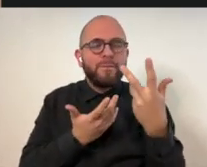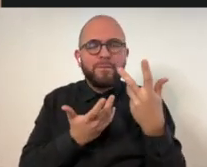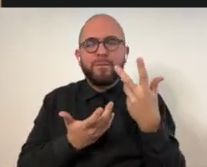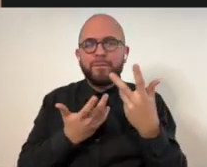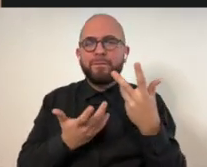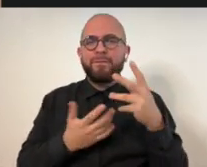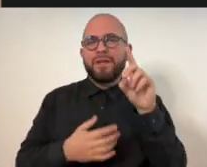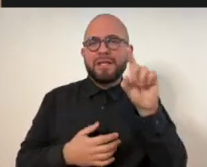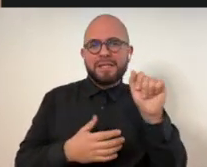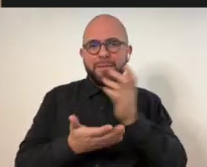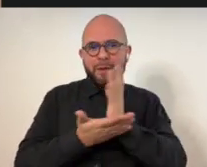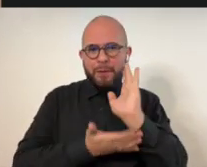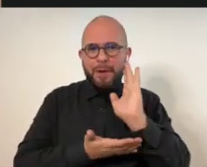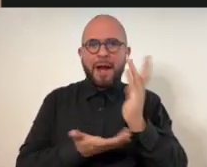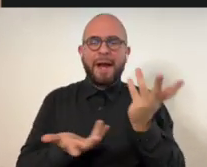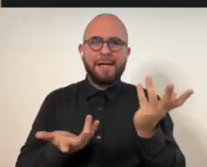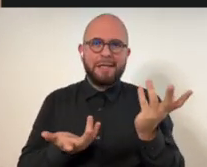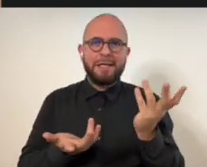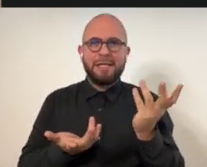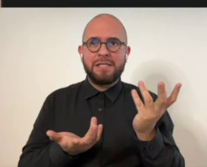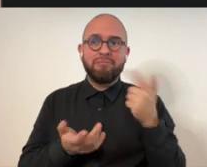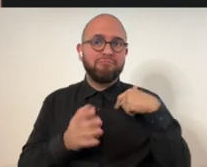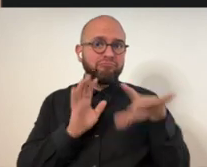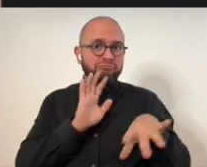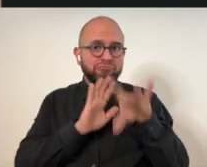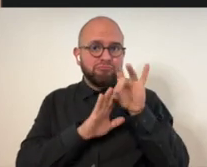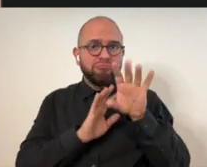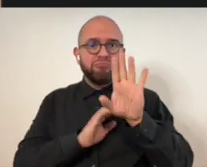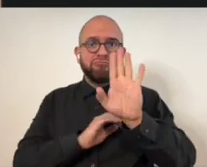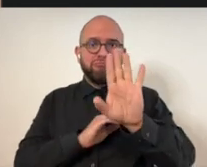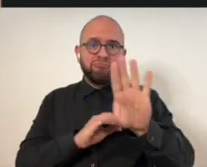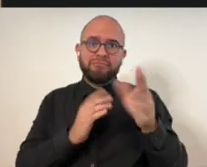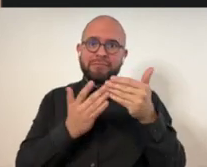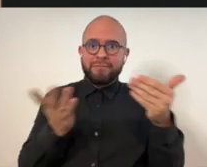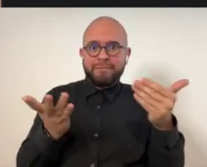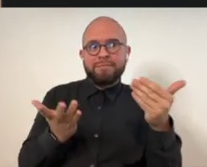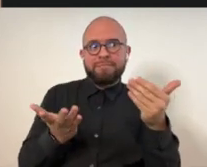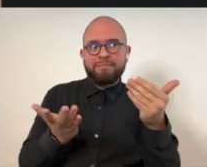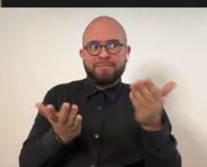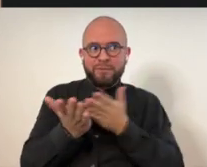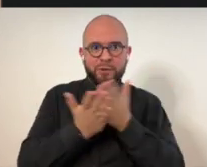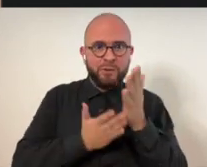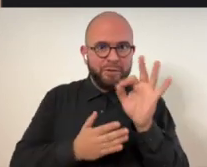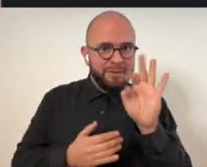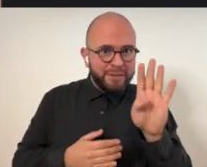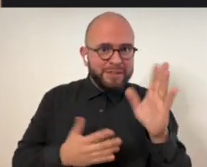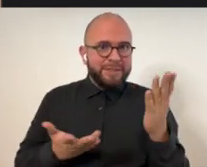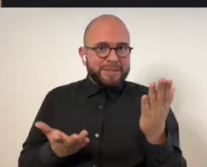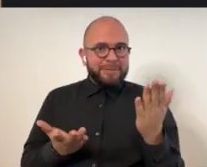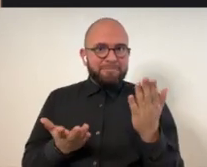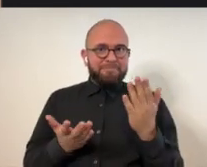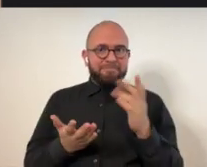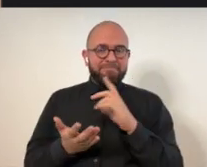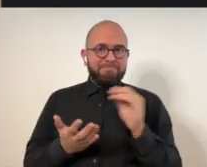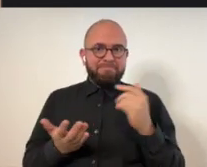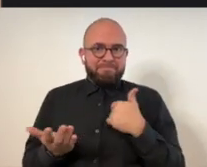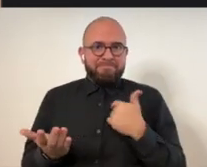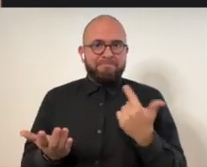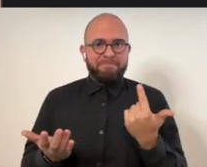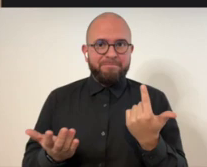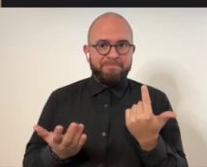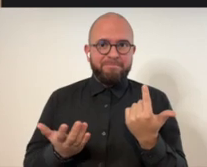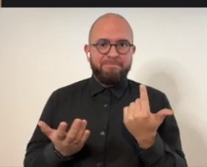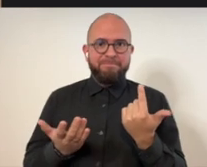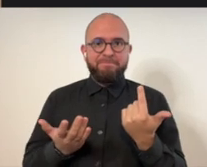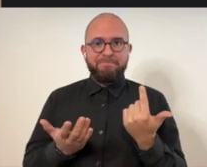old friends and, and for people involved in disability rights. And I found your